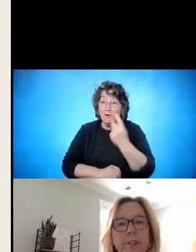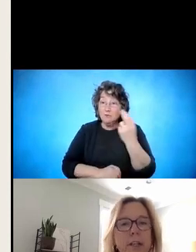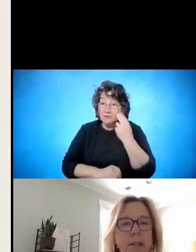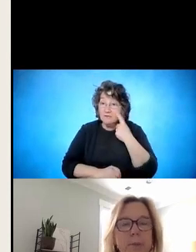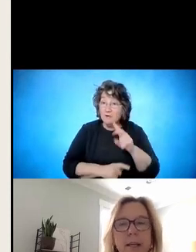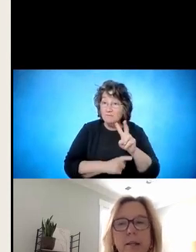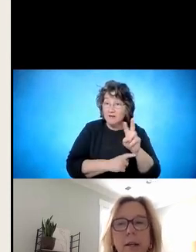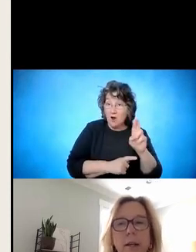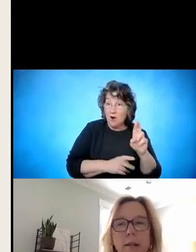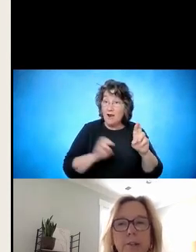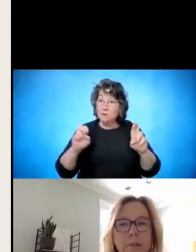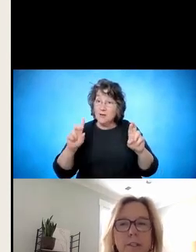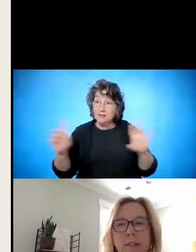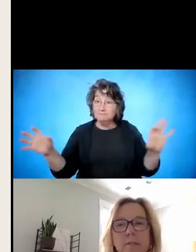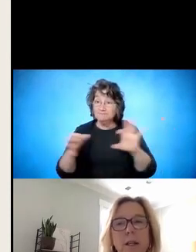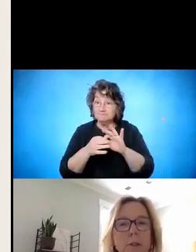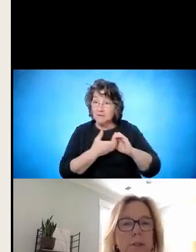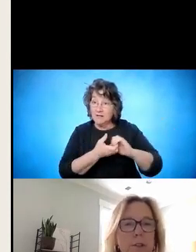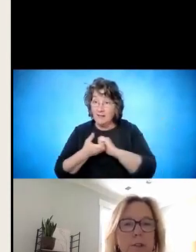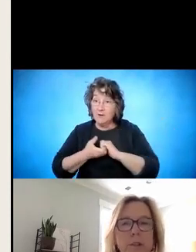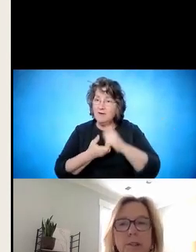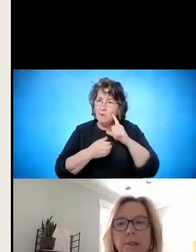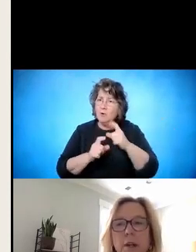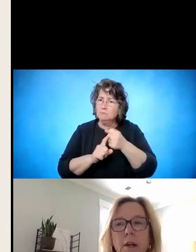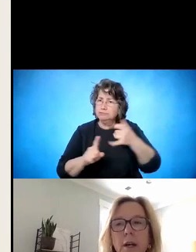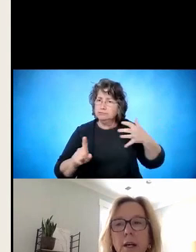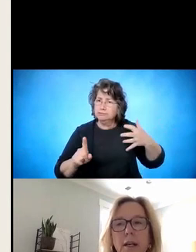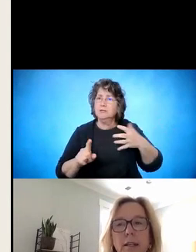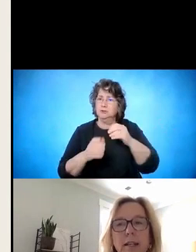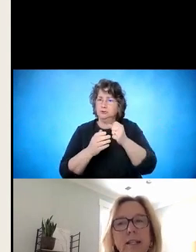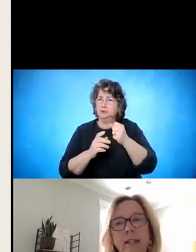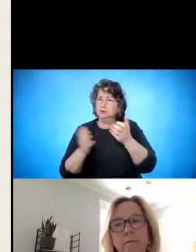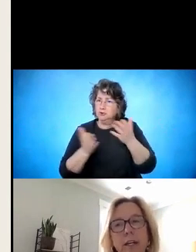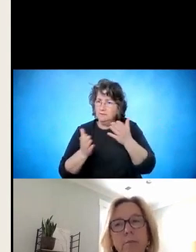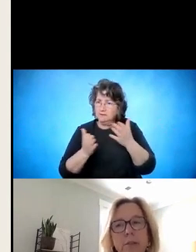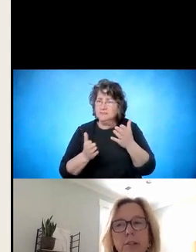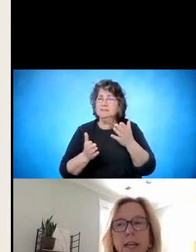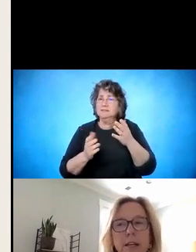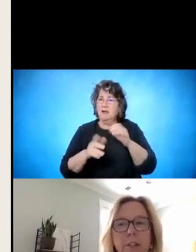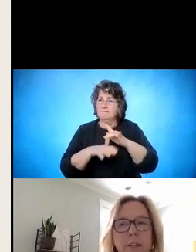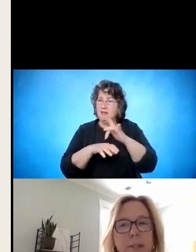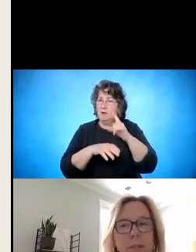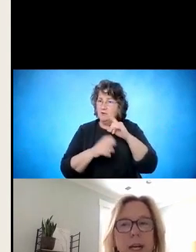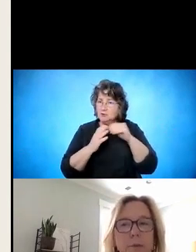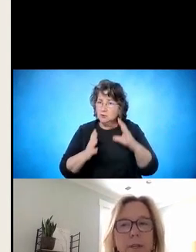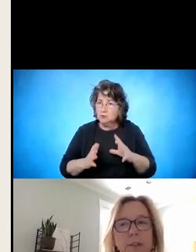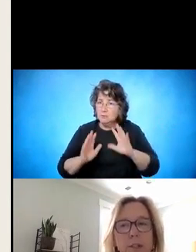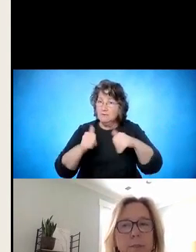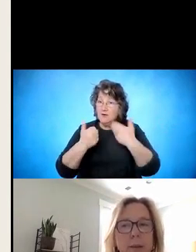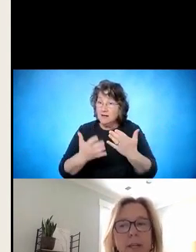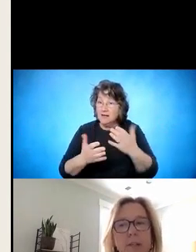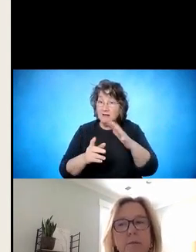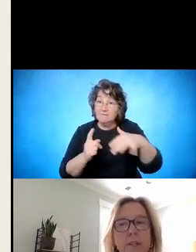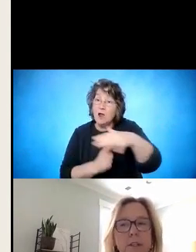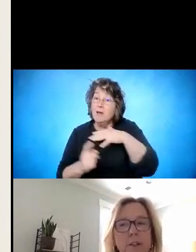leverage and expand the services available to students. Conducting an environmental scan or doing some type of resource